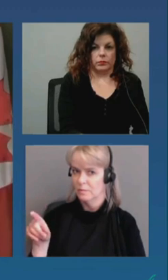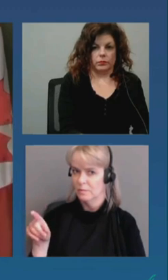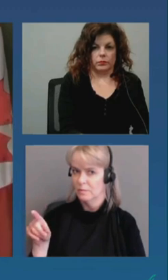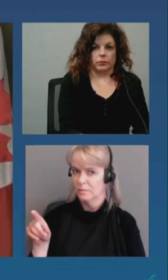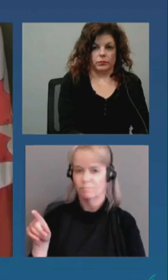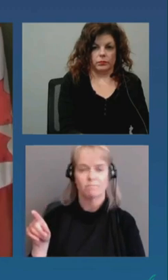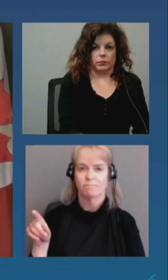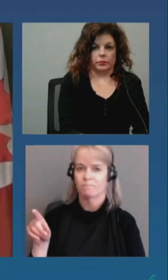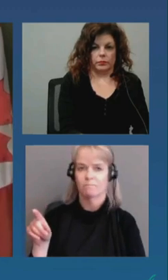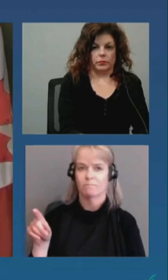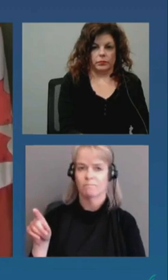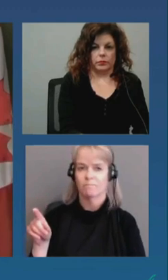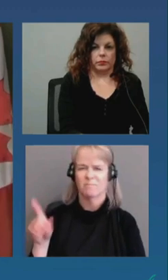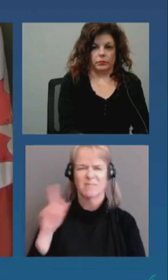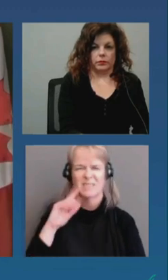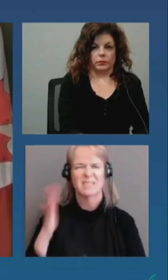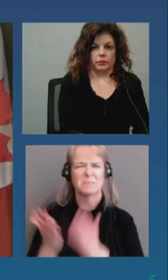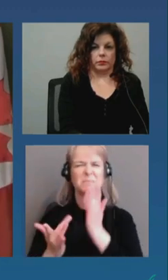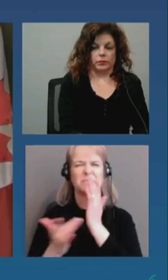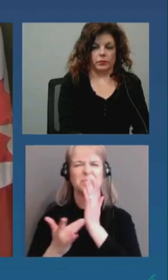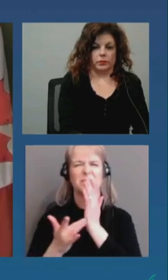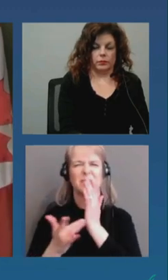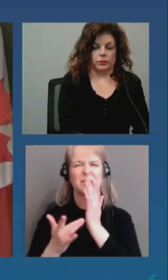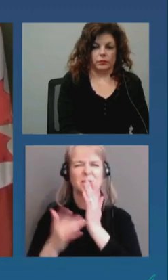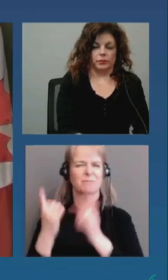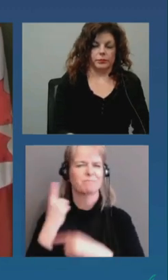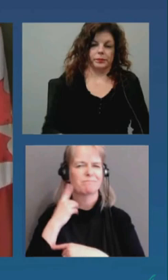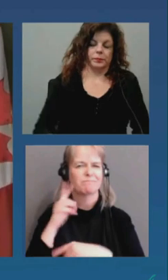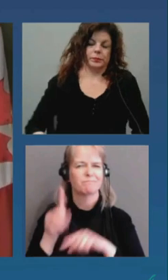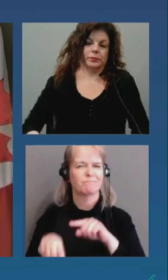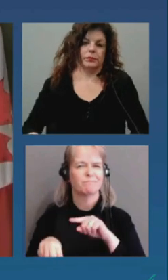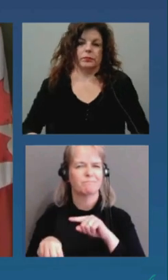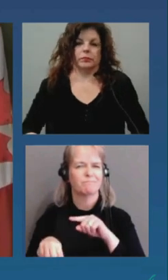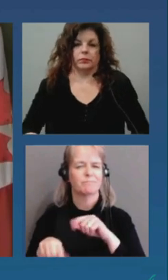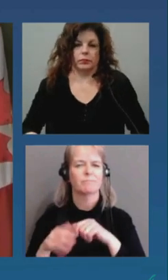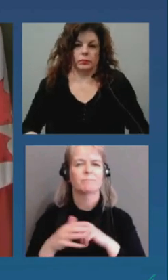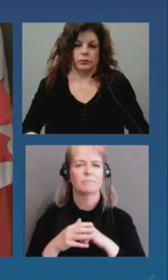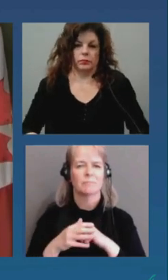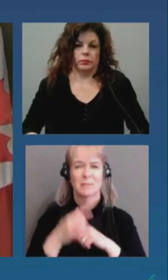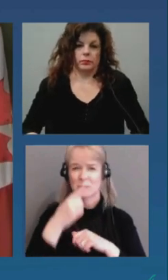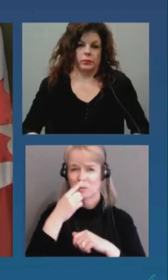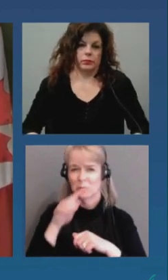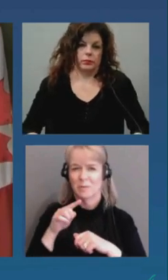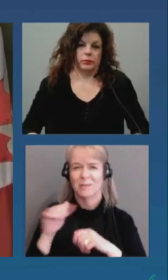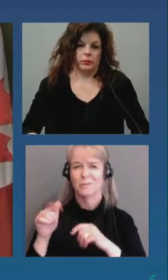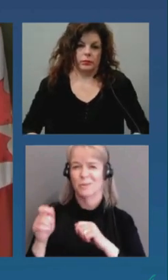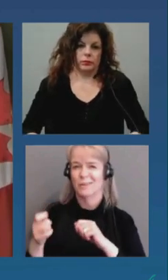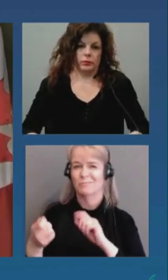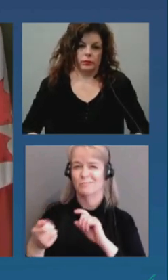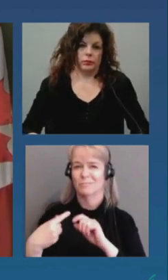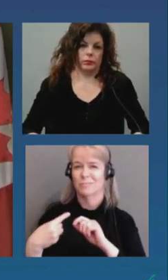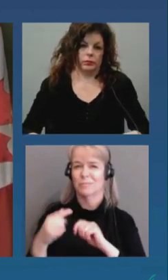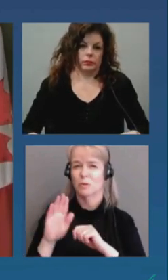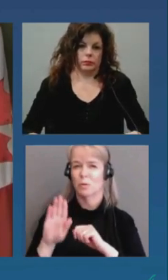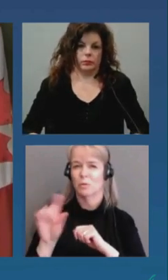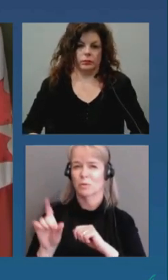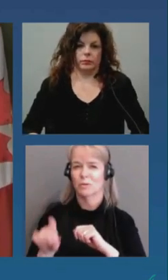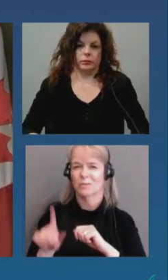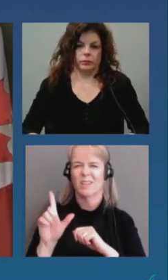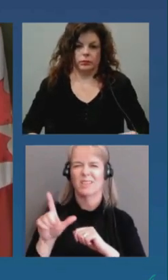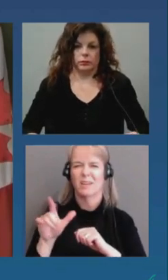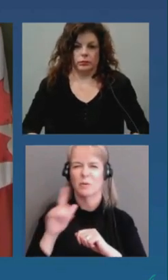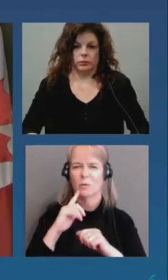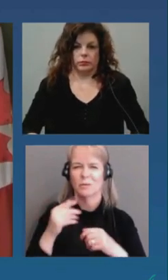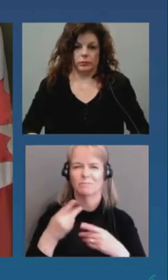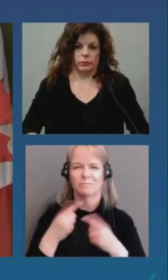okay i think you're having some audio issues if you wouldn't mind just sending me your questions uh we will go to eric o